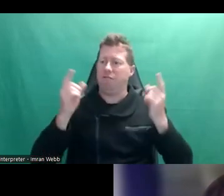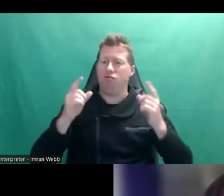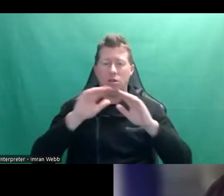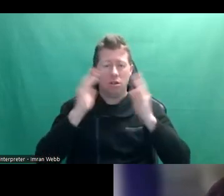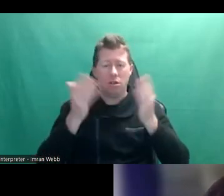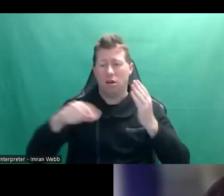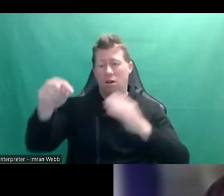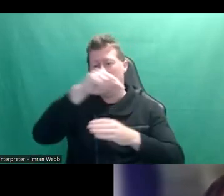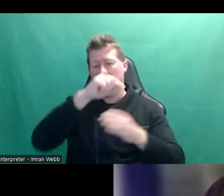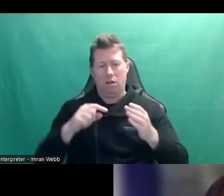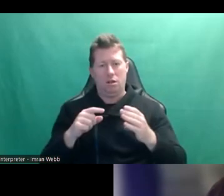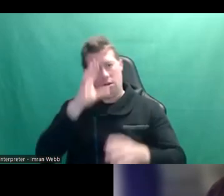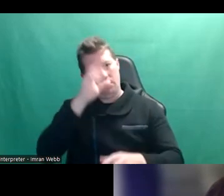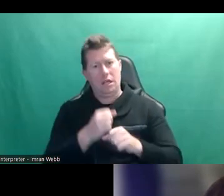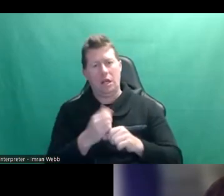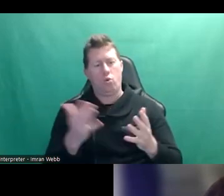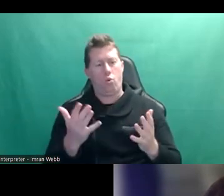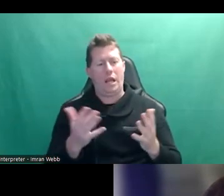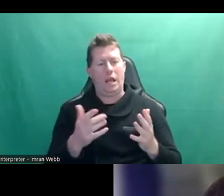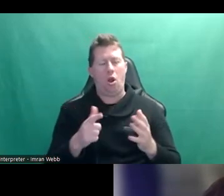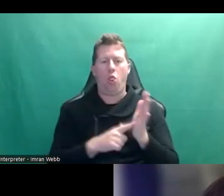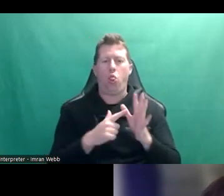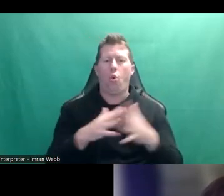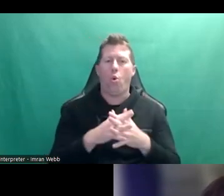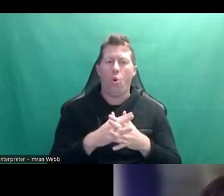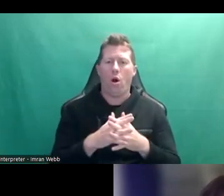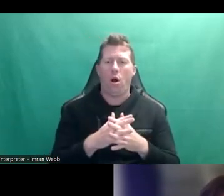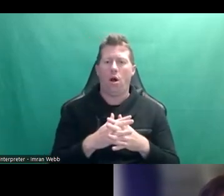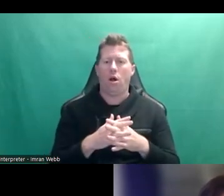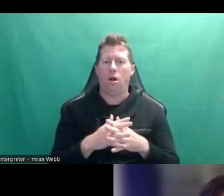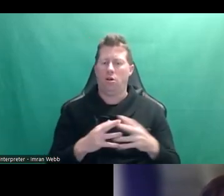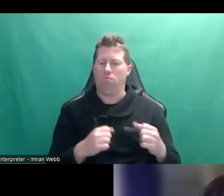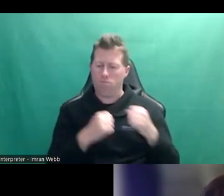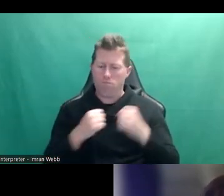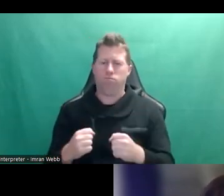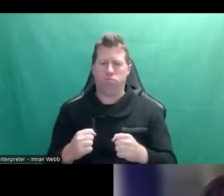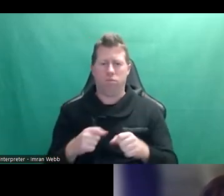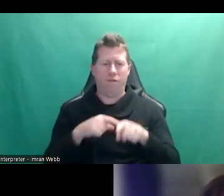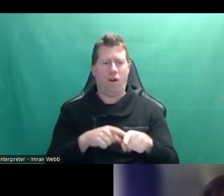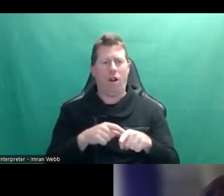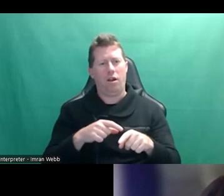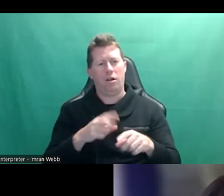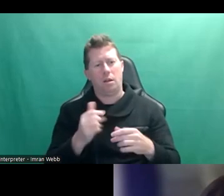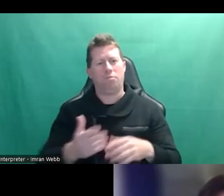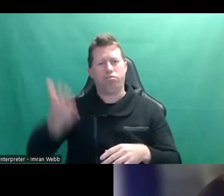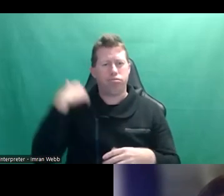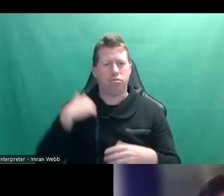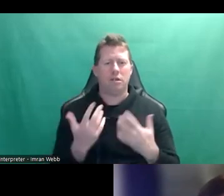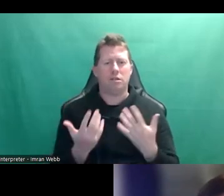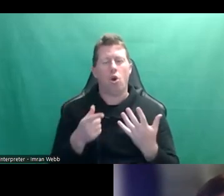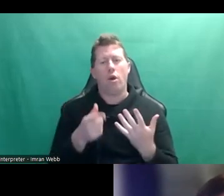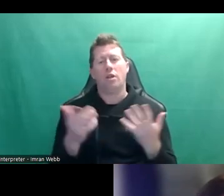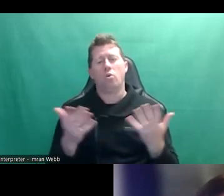see legislation that forbids certain practices. That's very gendered. Um, so I guess those are my overarching